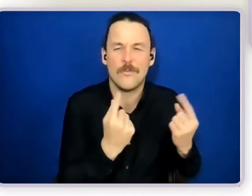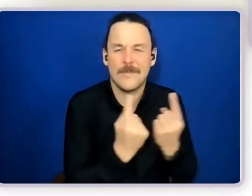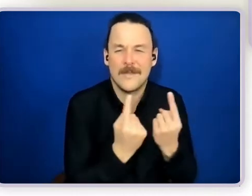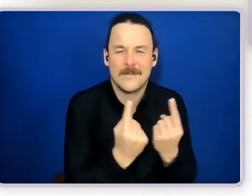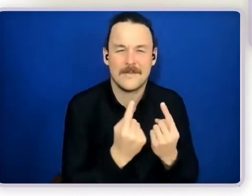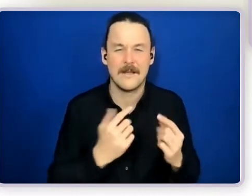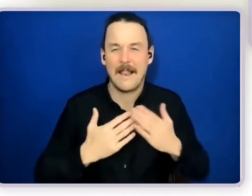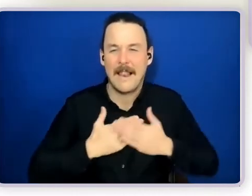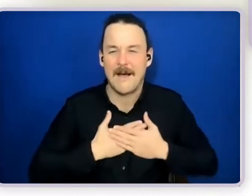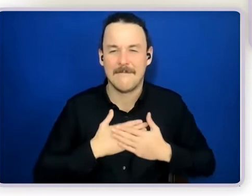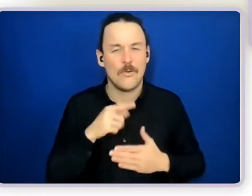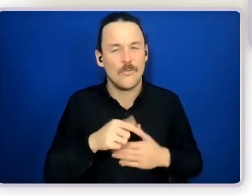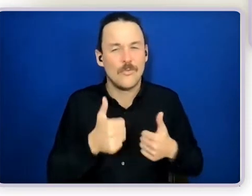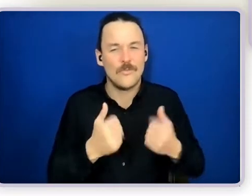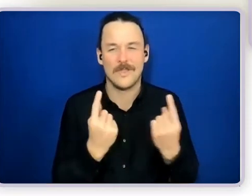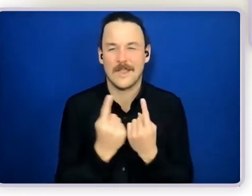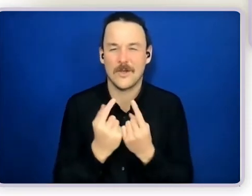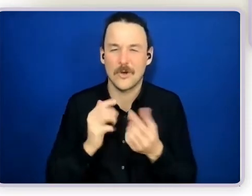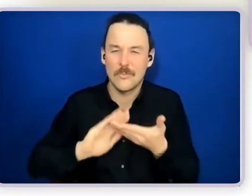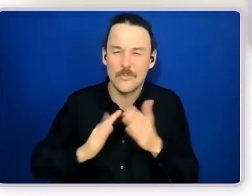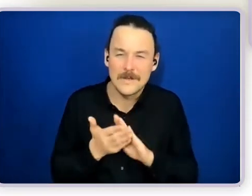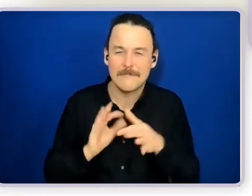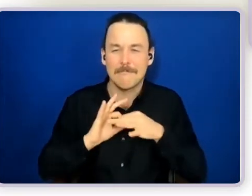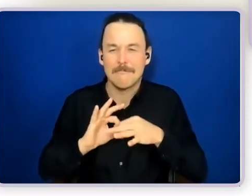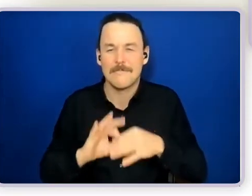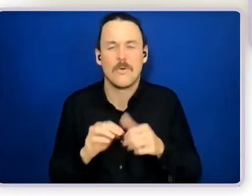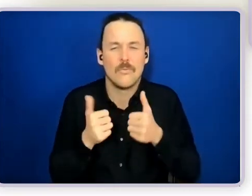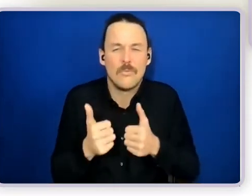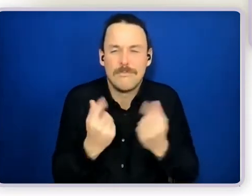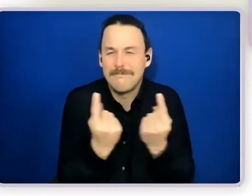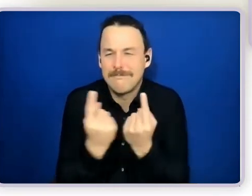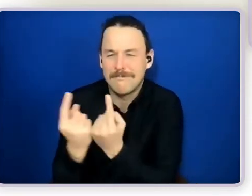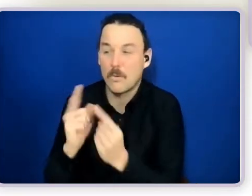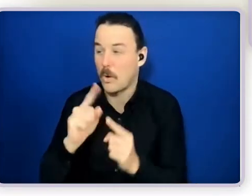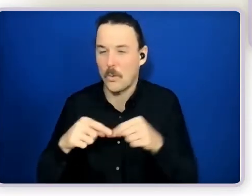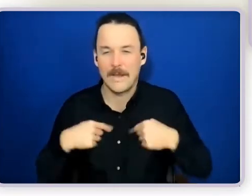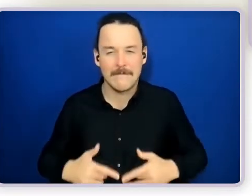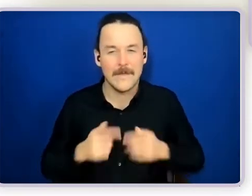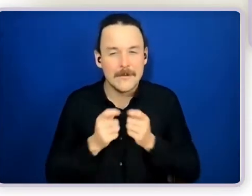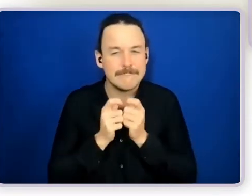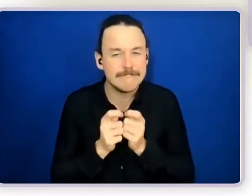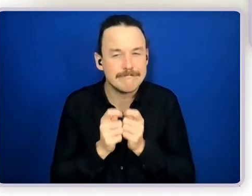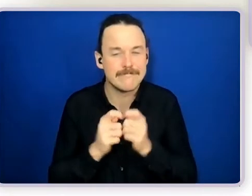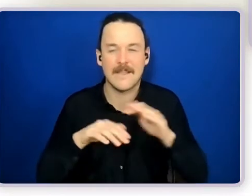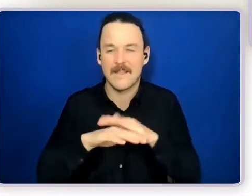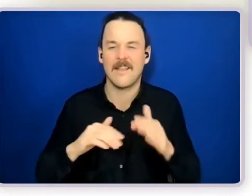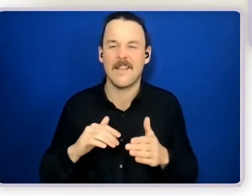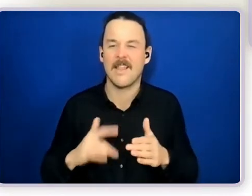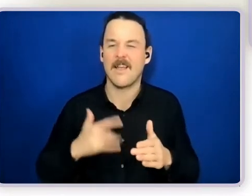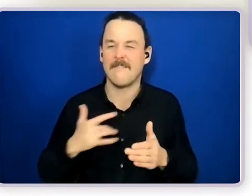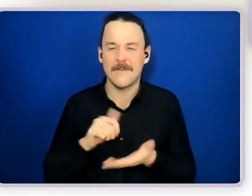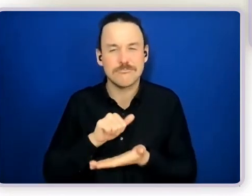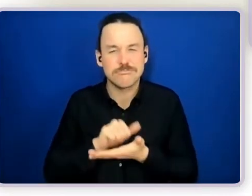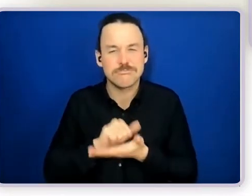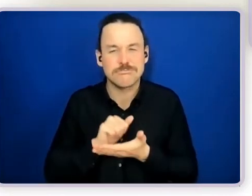community, all of these things that are valued in our life, the good things in life. And when someone has a valued role, they're